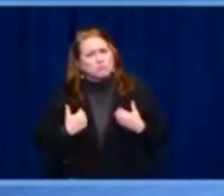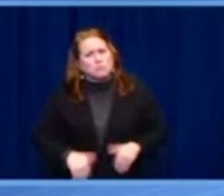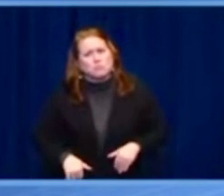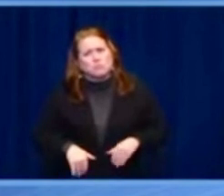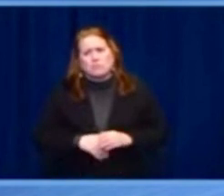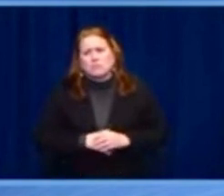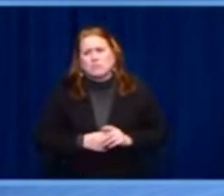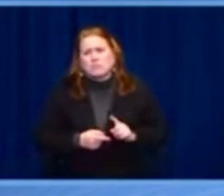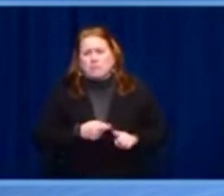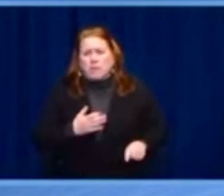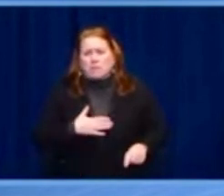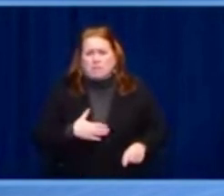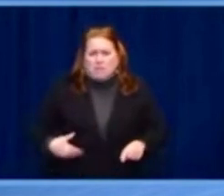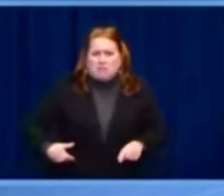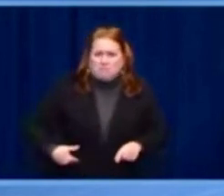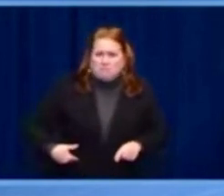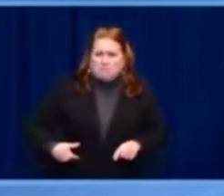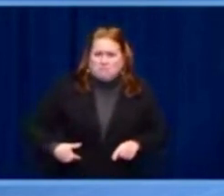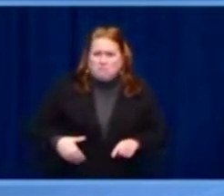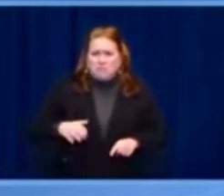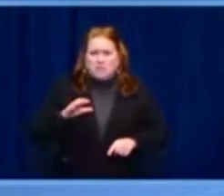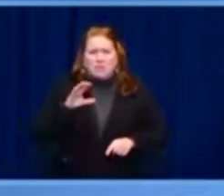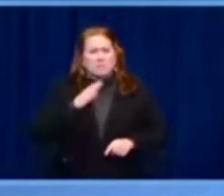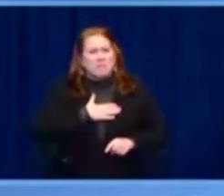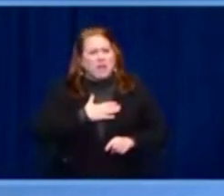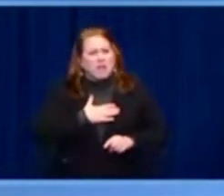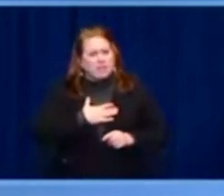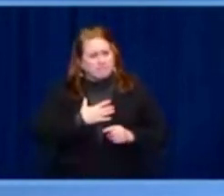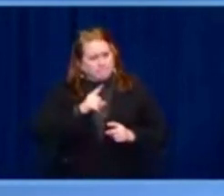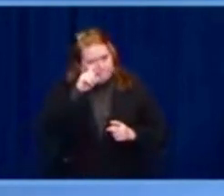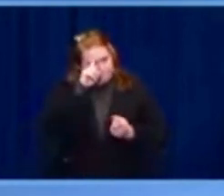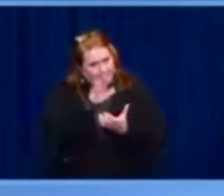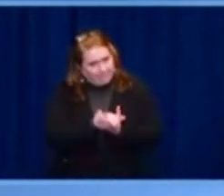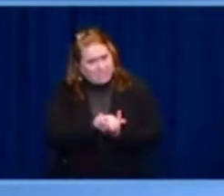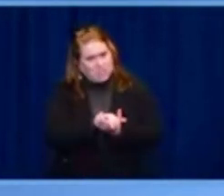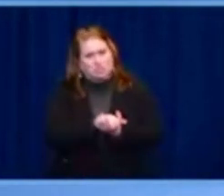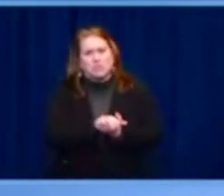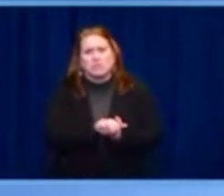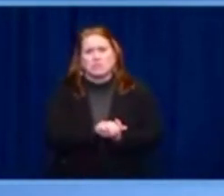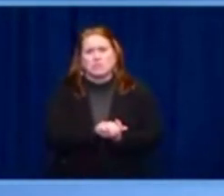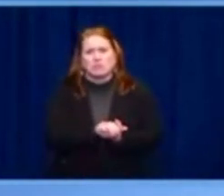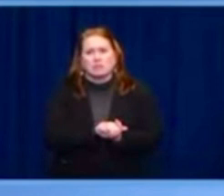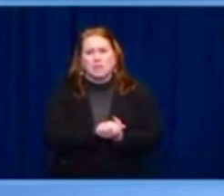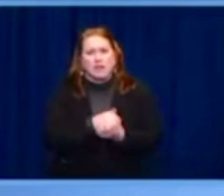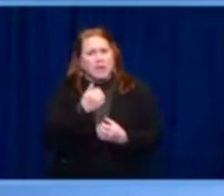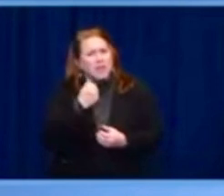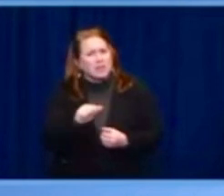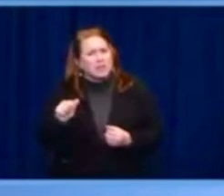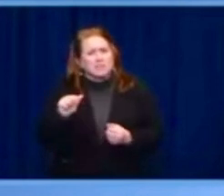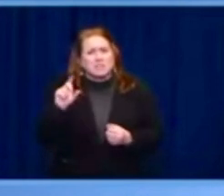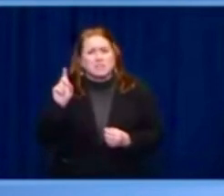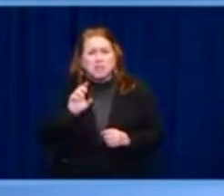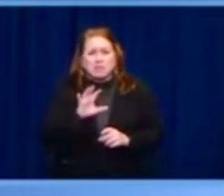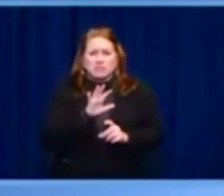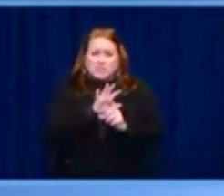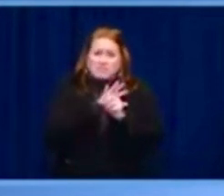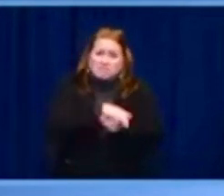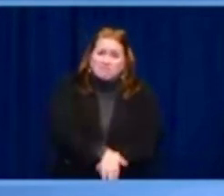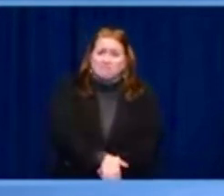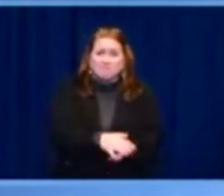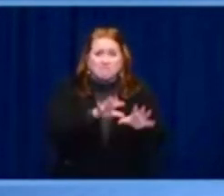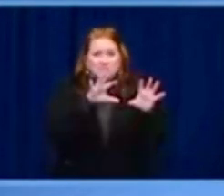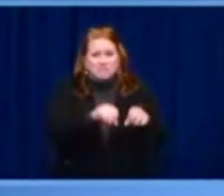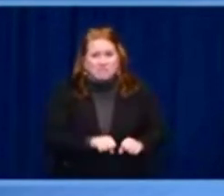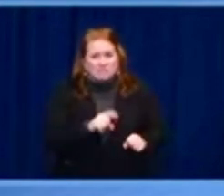that the nations gathered here have continued to give Ukraine the resource support it needs to